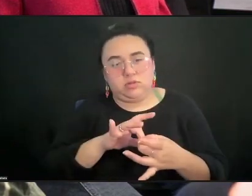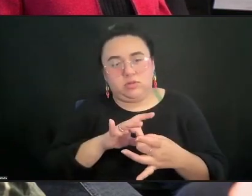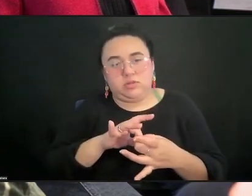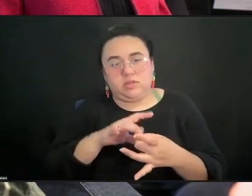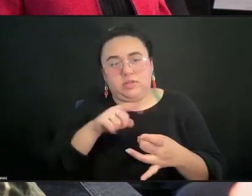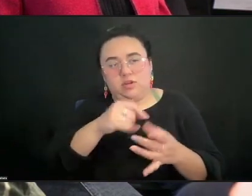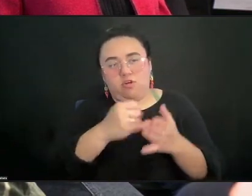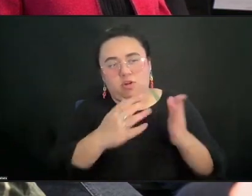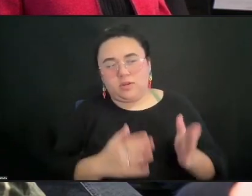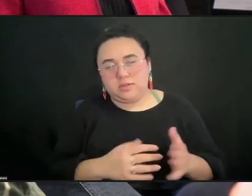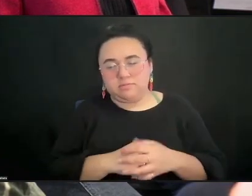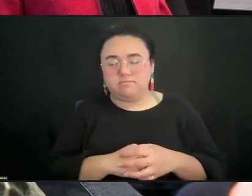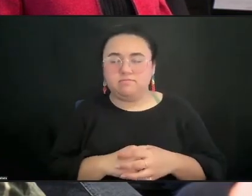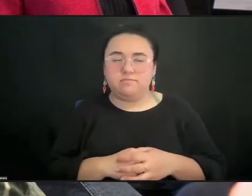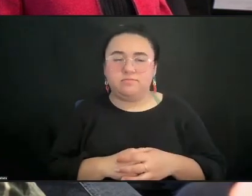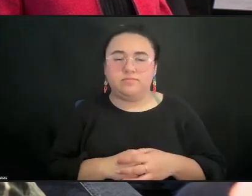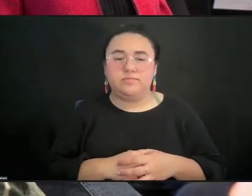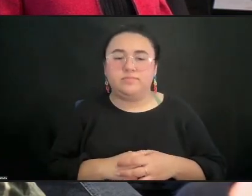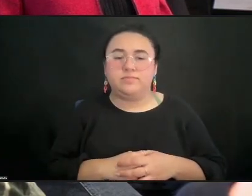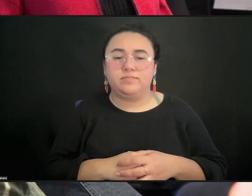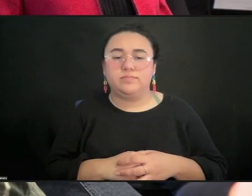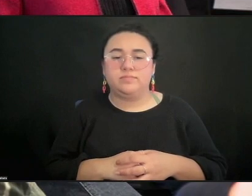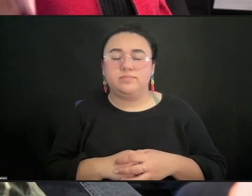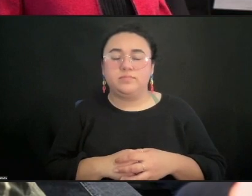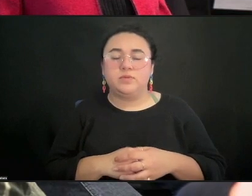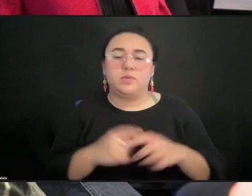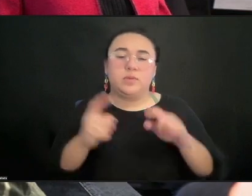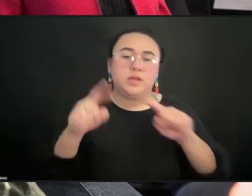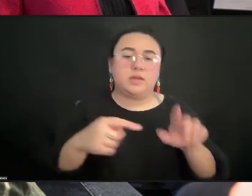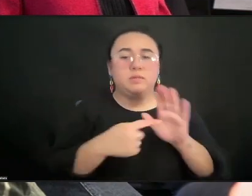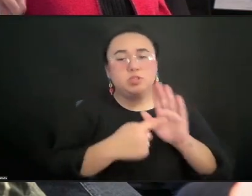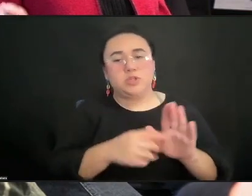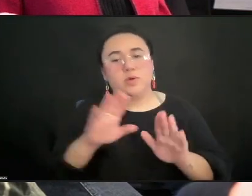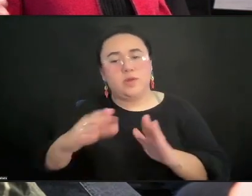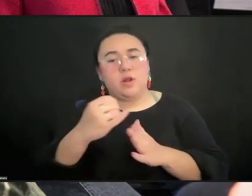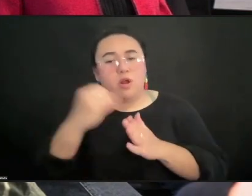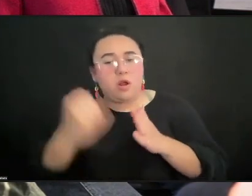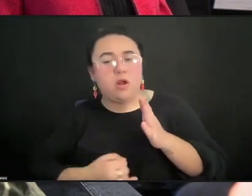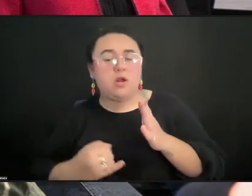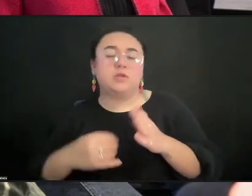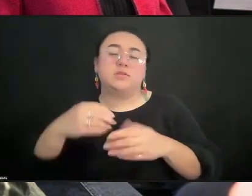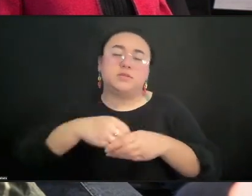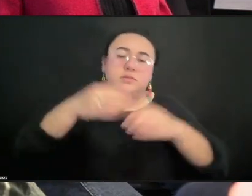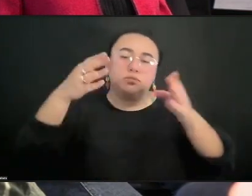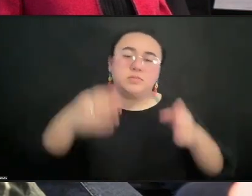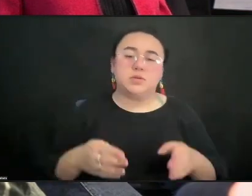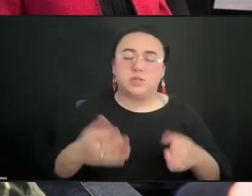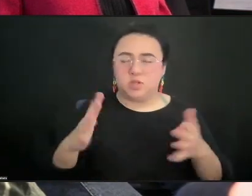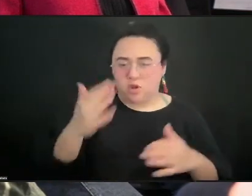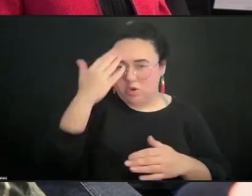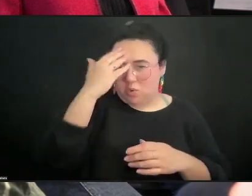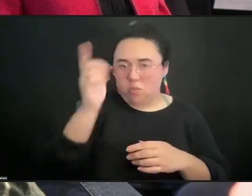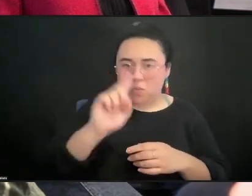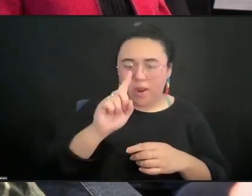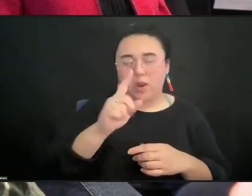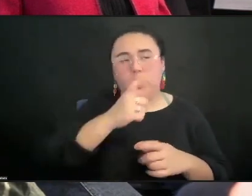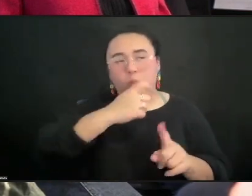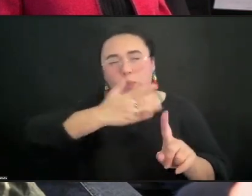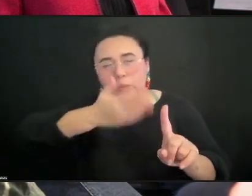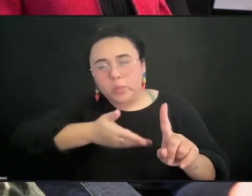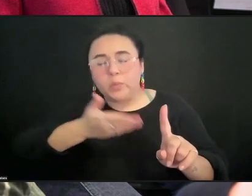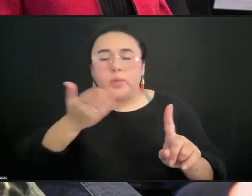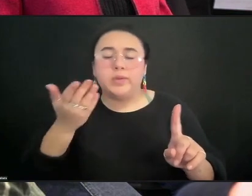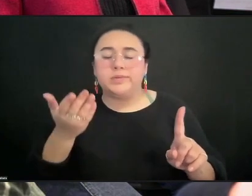when they come to present the work or do something in person. I think that there is a fear of, like,